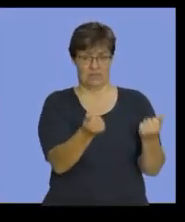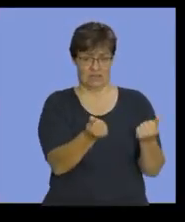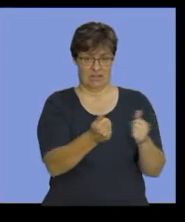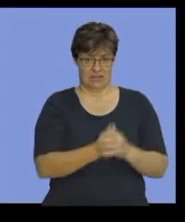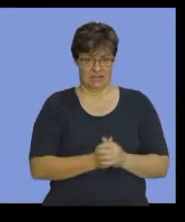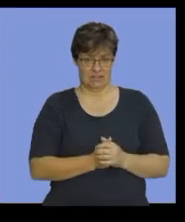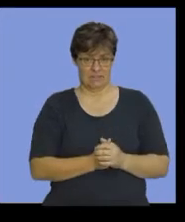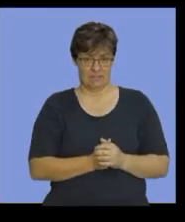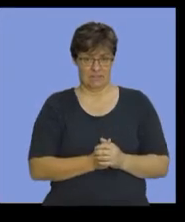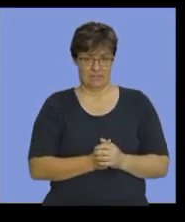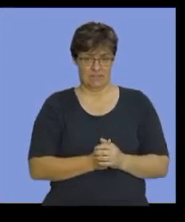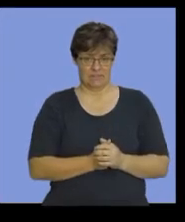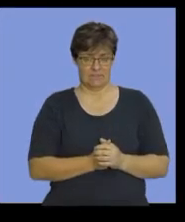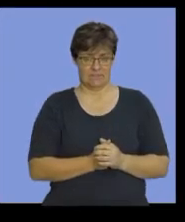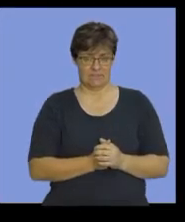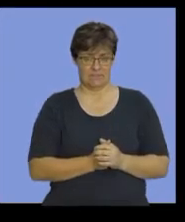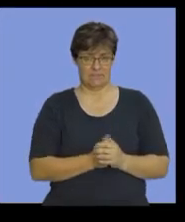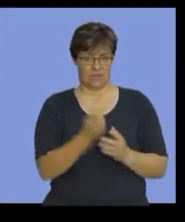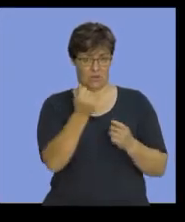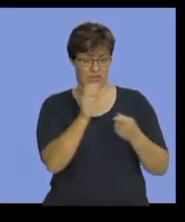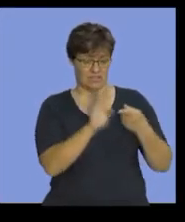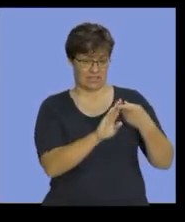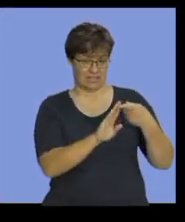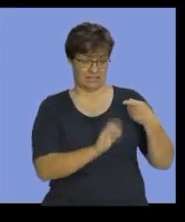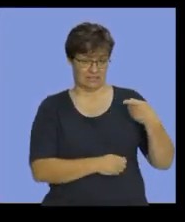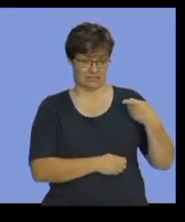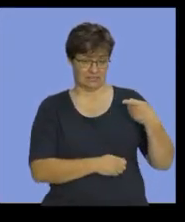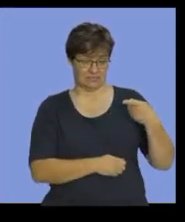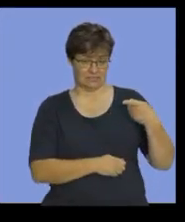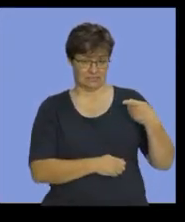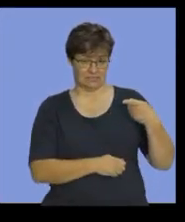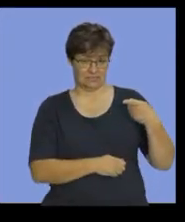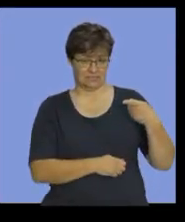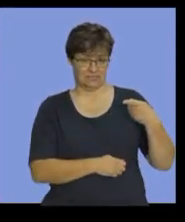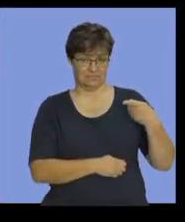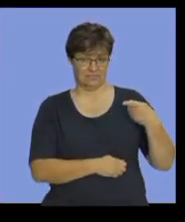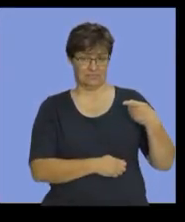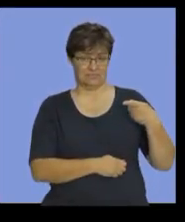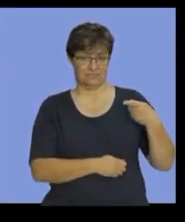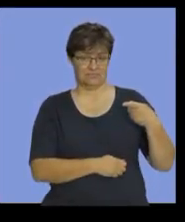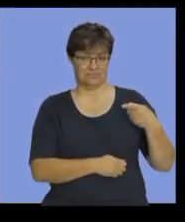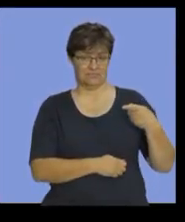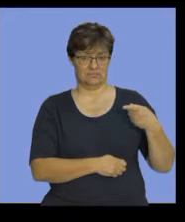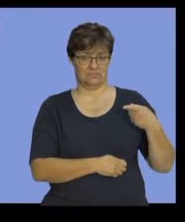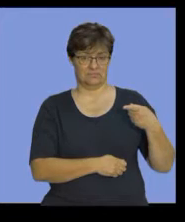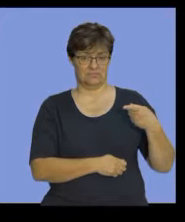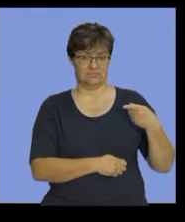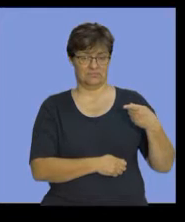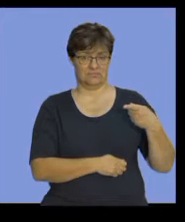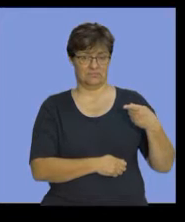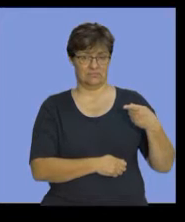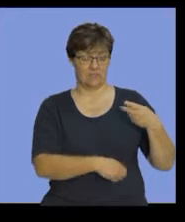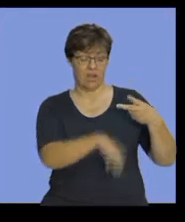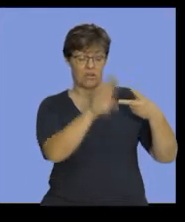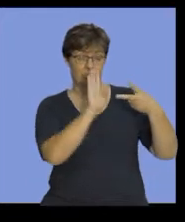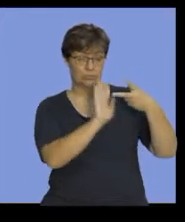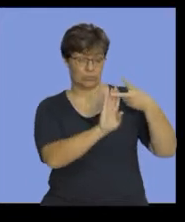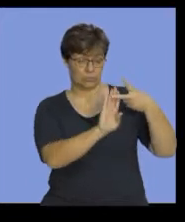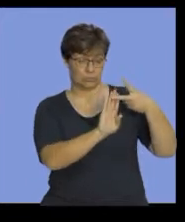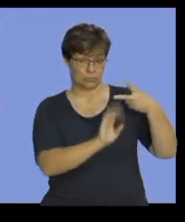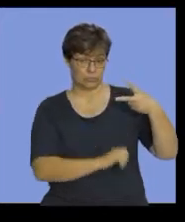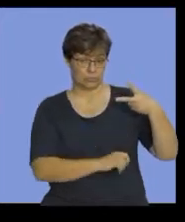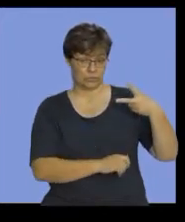cost. Okay? First one. Number two,